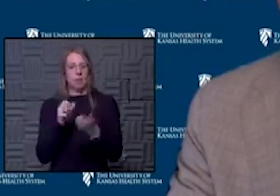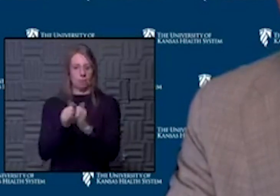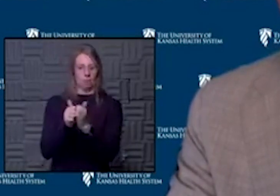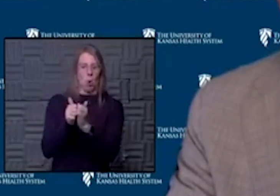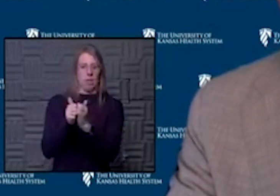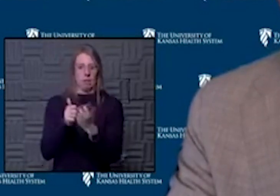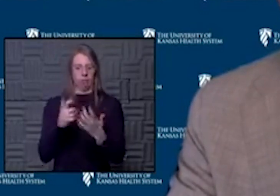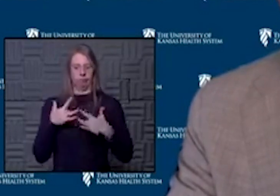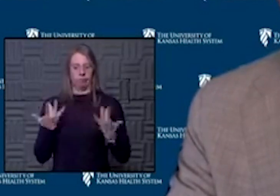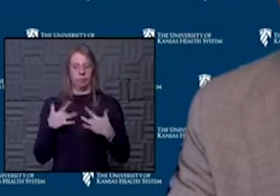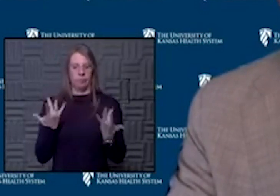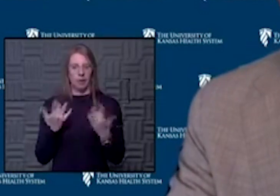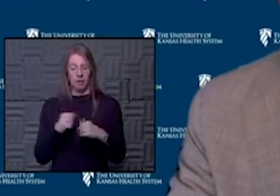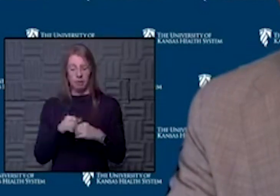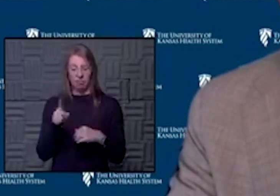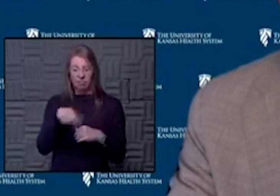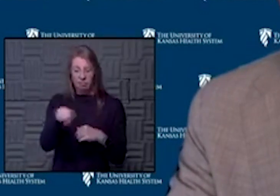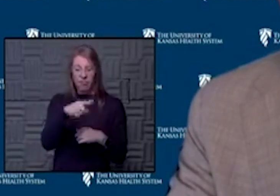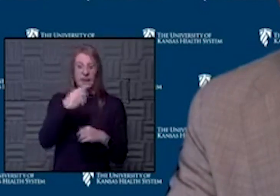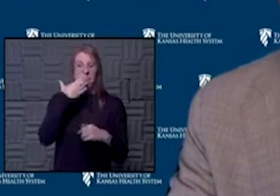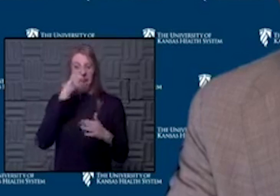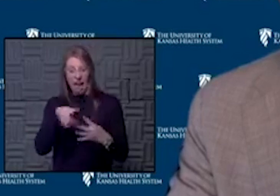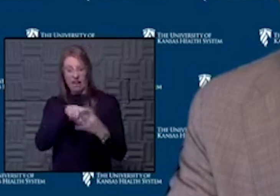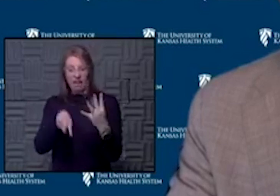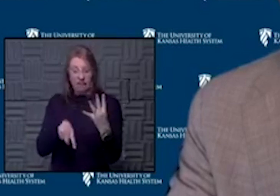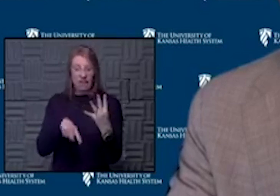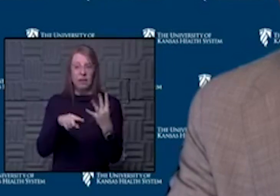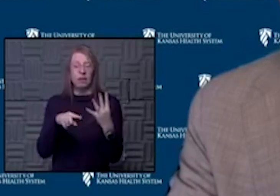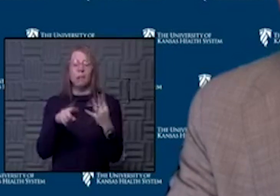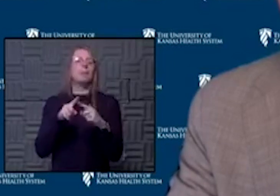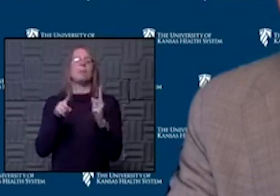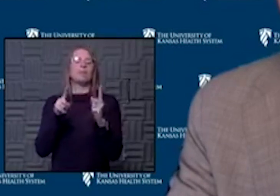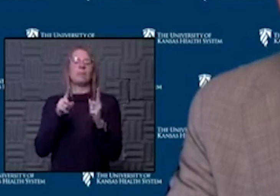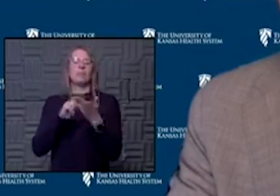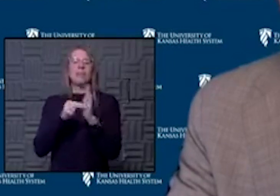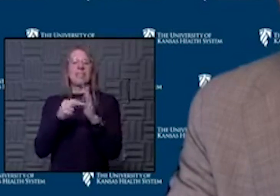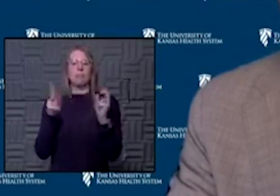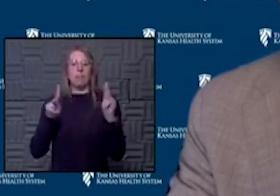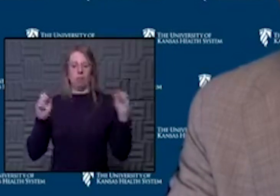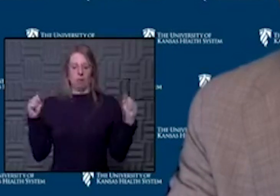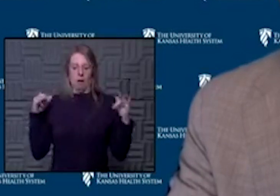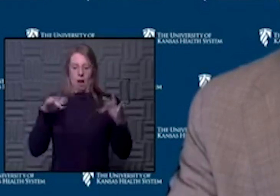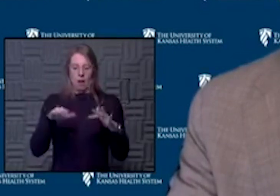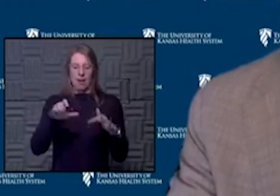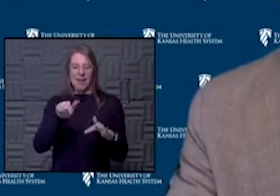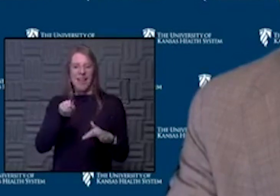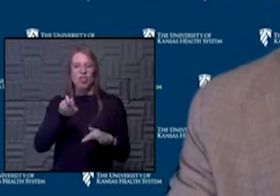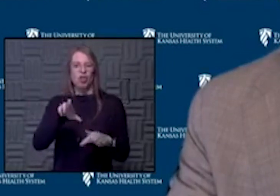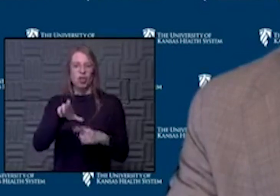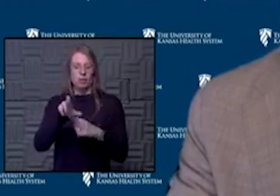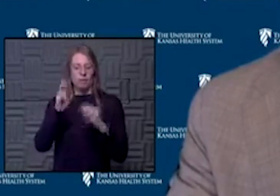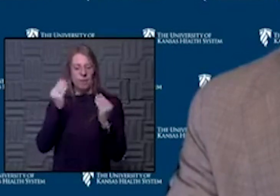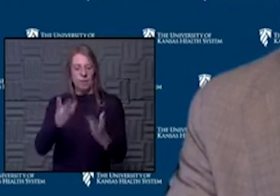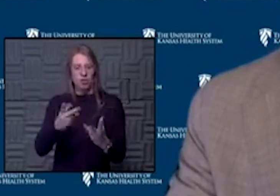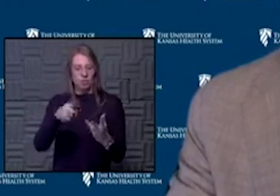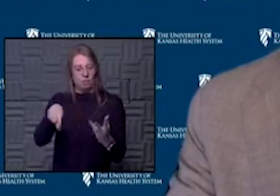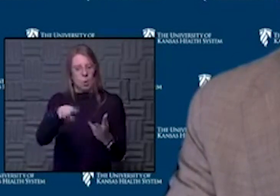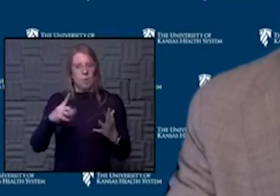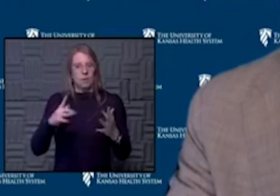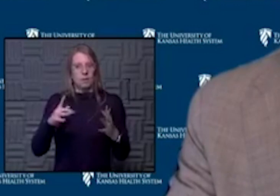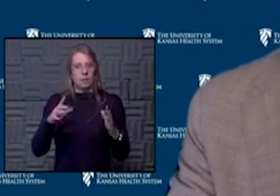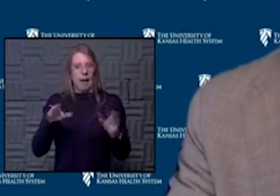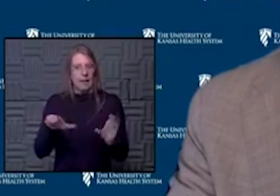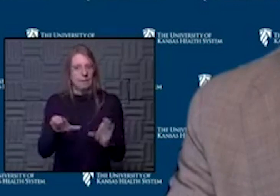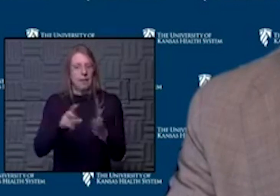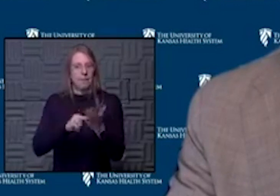themselves are inherently bad, but they are areas where we gather. And we know based on cluster information that those sorts of activities lead